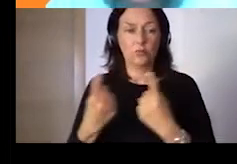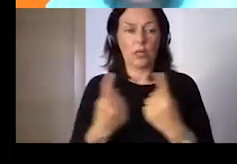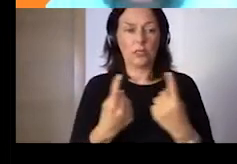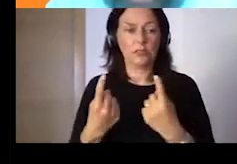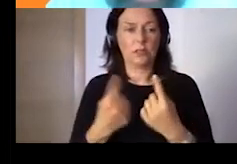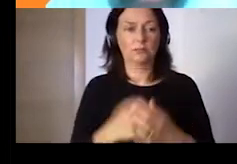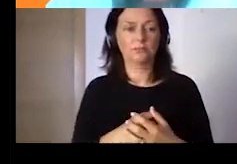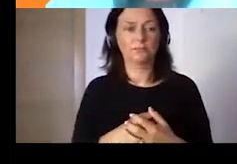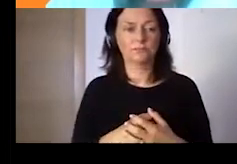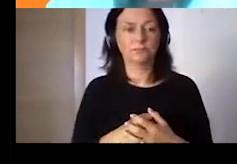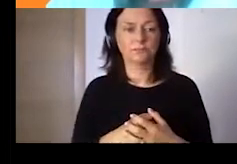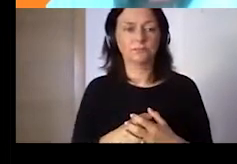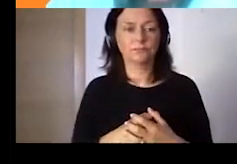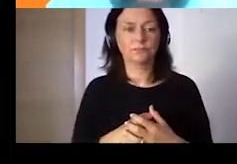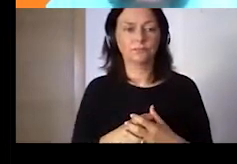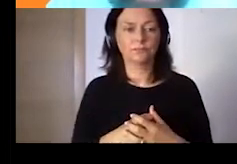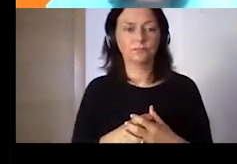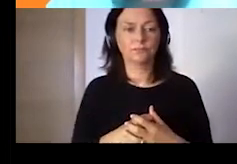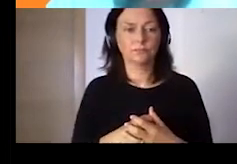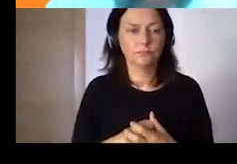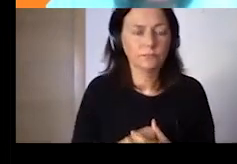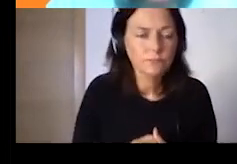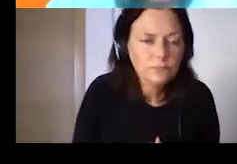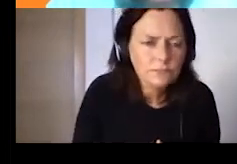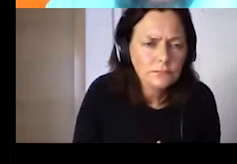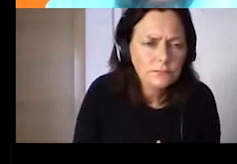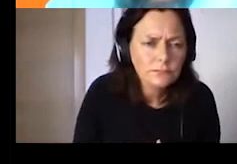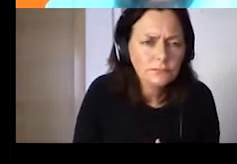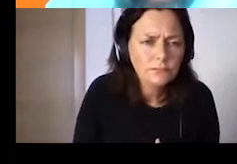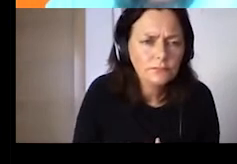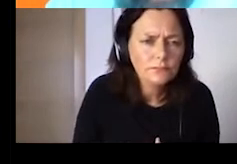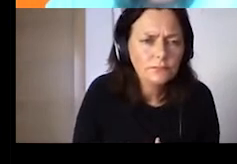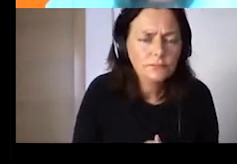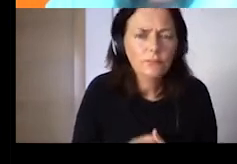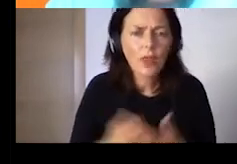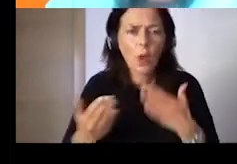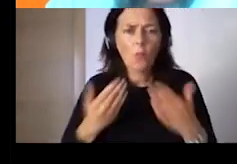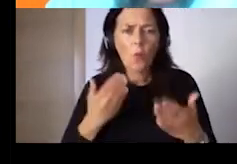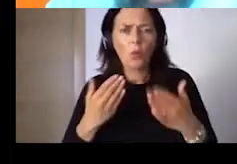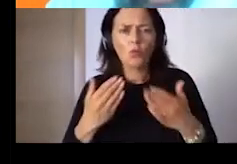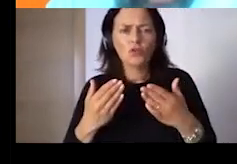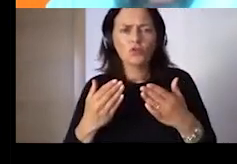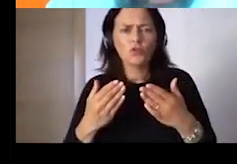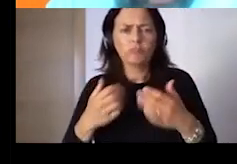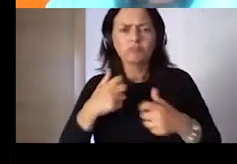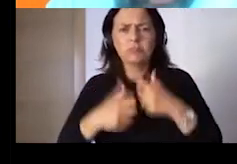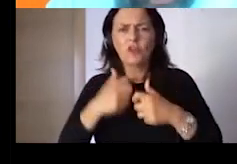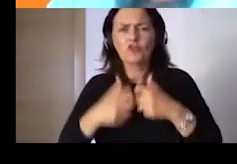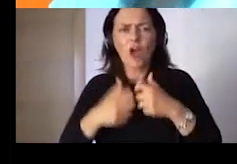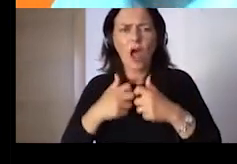Probably there is some problem because I see you are voting, but the results are not